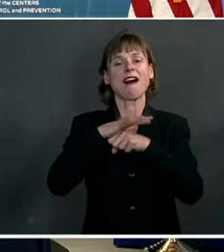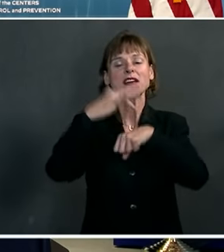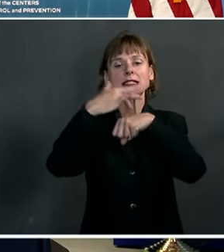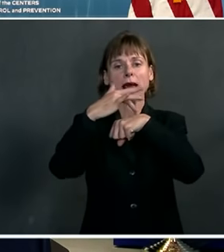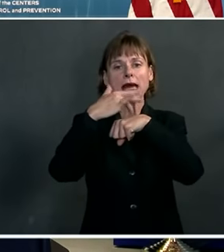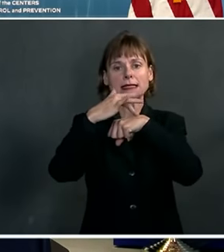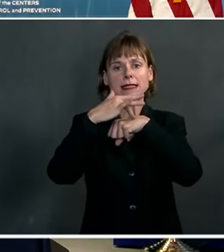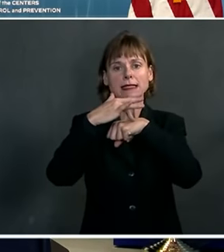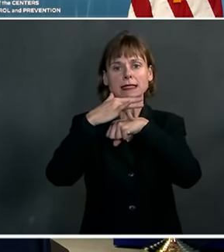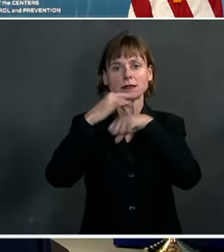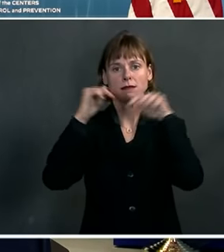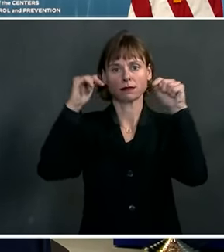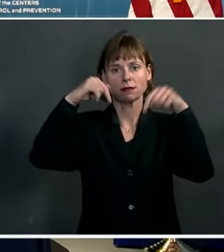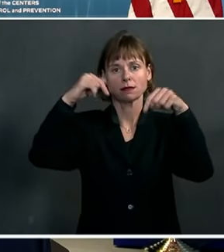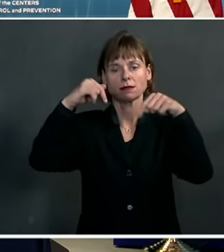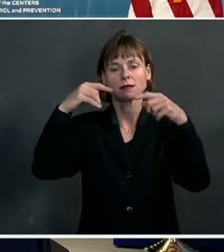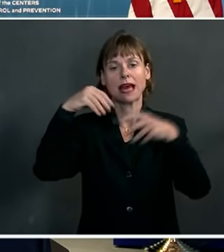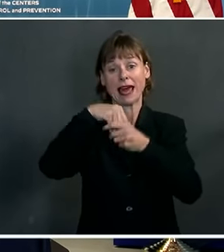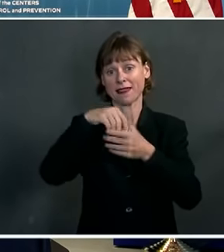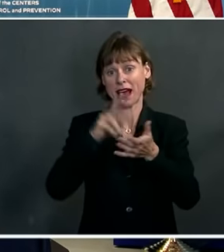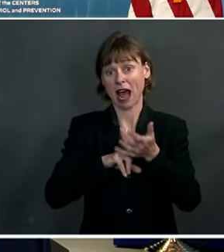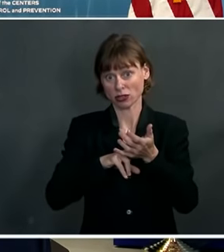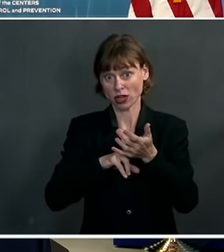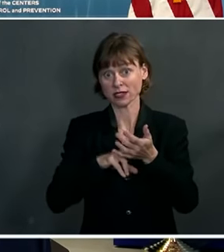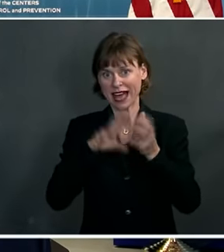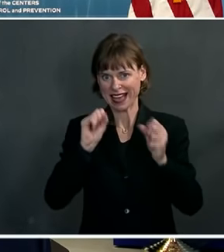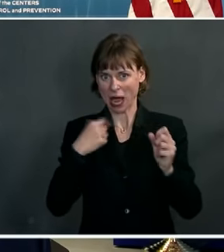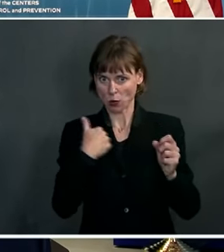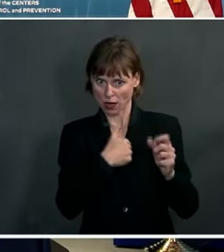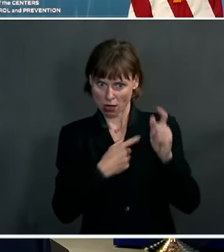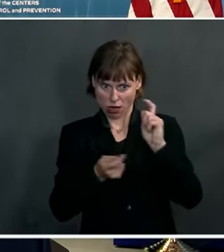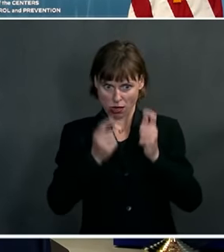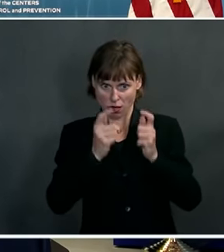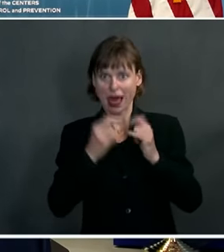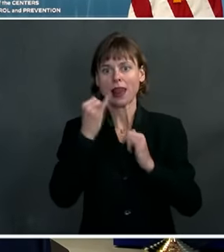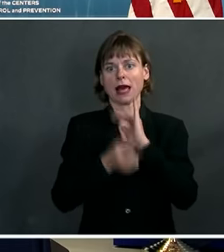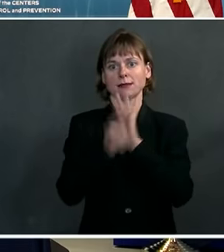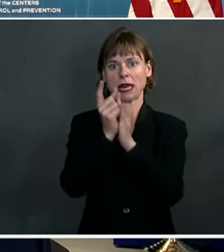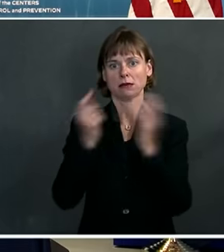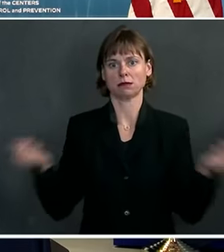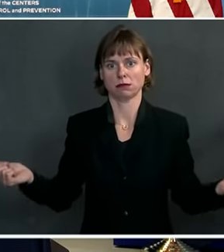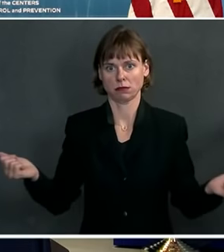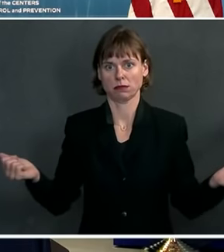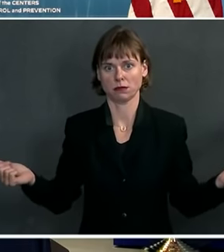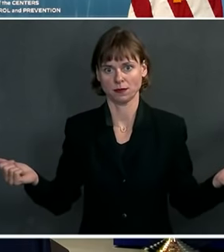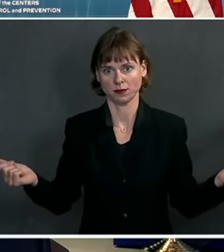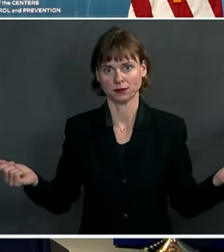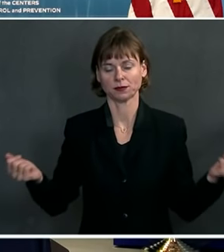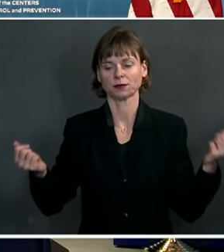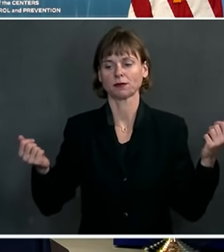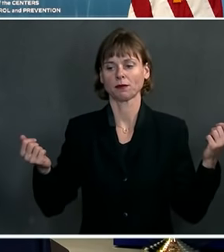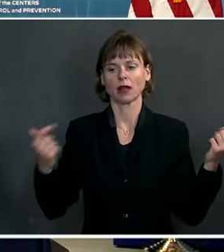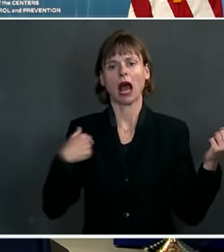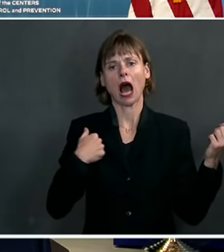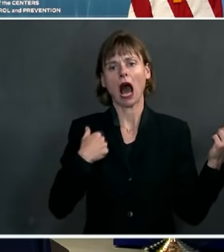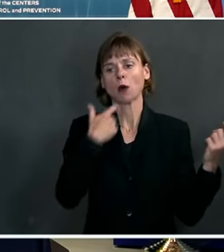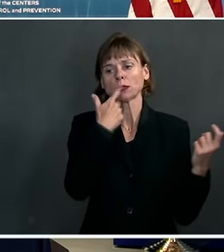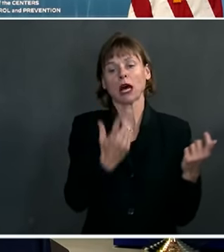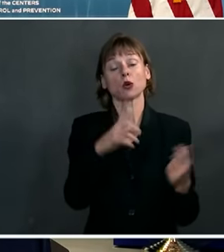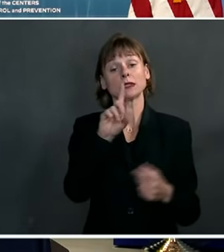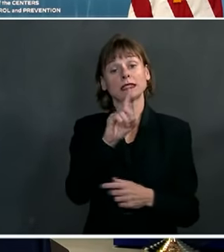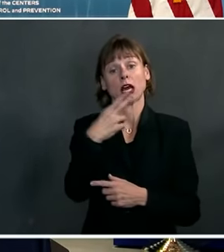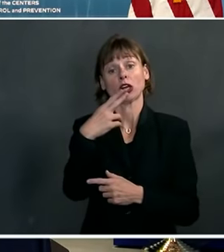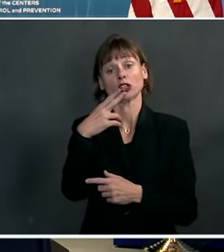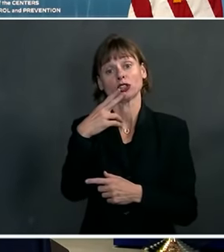contracts to be able to make adjustments on the fly. And I would tell you that the Department of Health and Human Services,